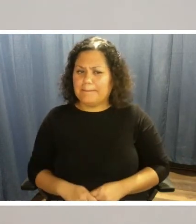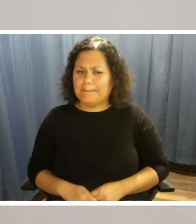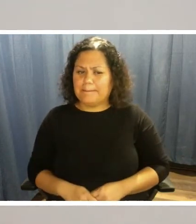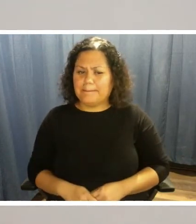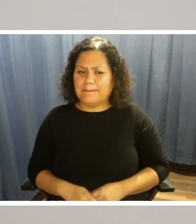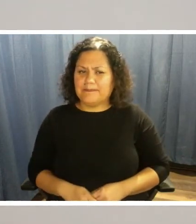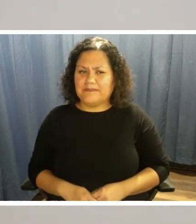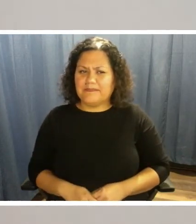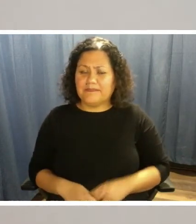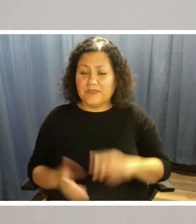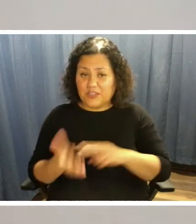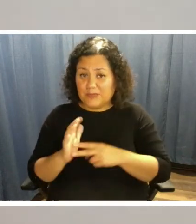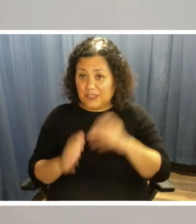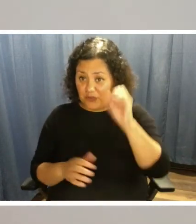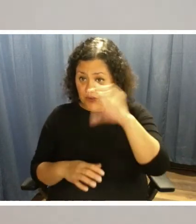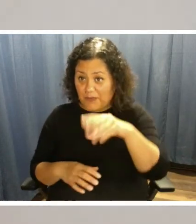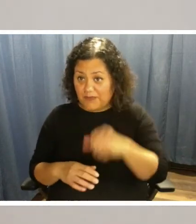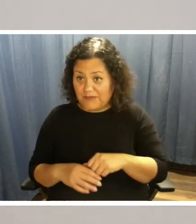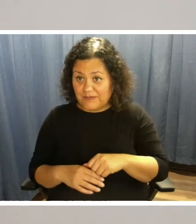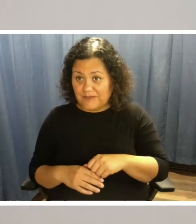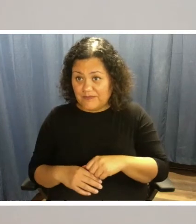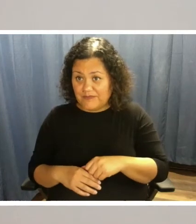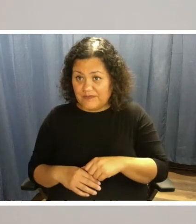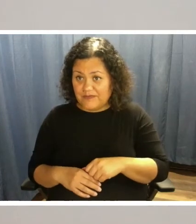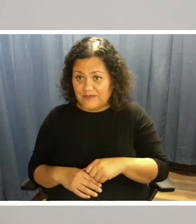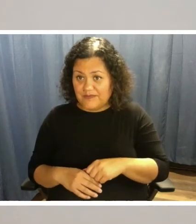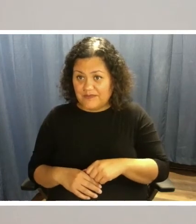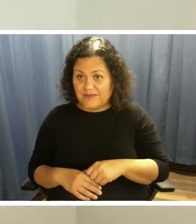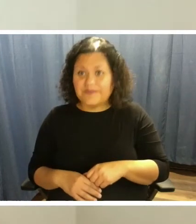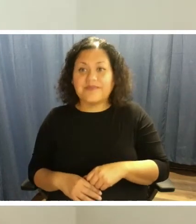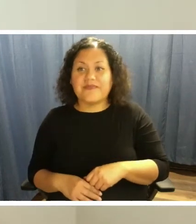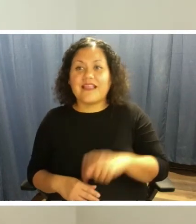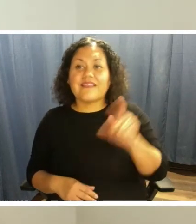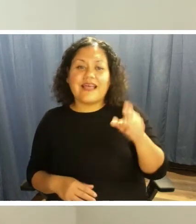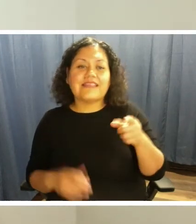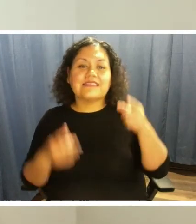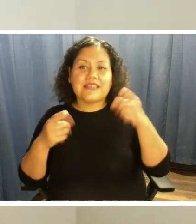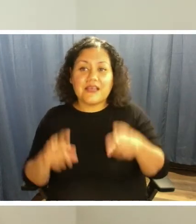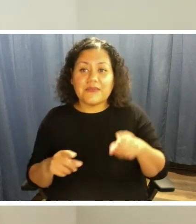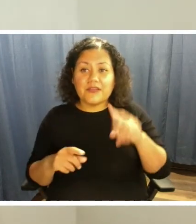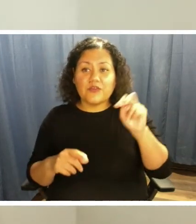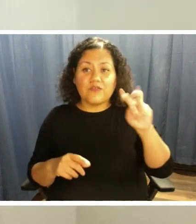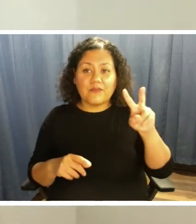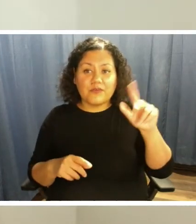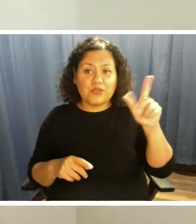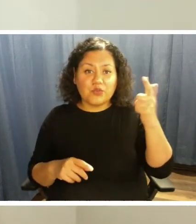They're talking about drop off. They're talking talking about drop off. Yeah. That is coming November 21st.